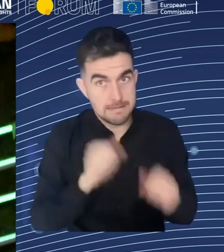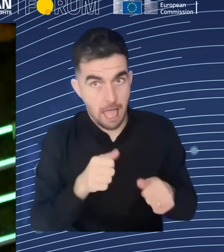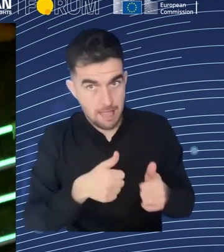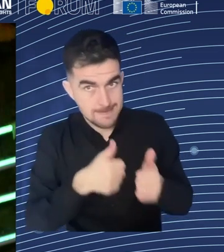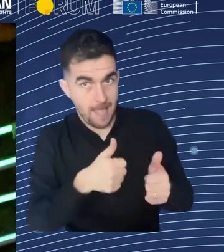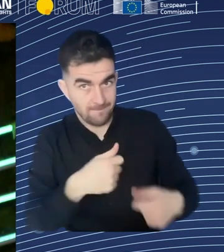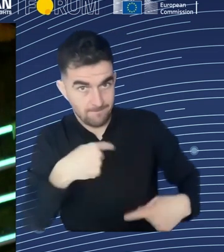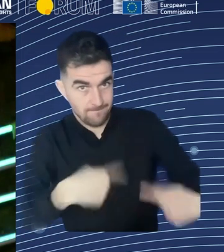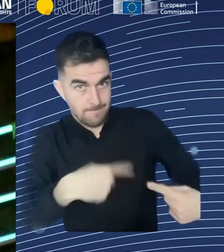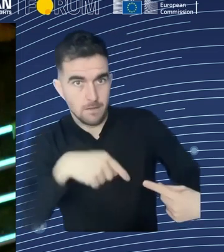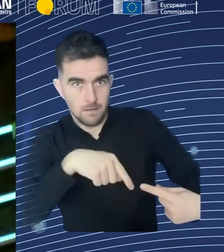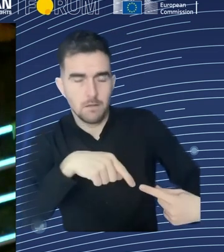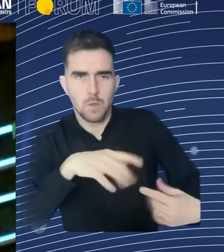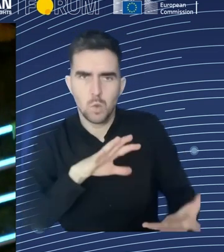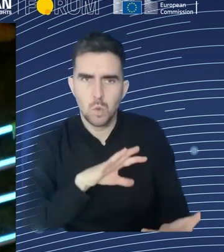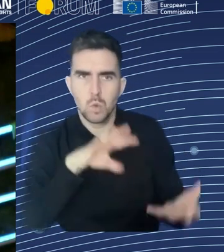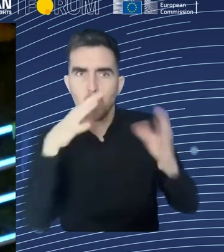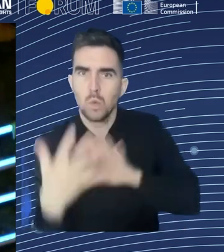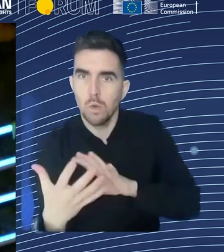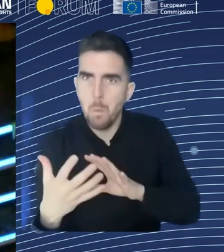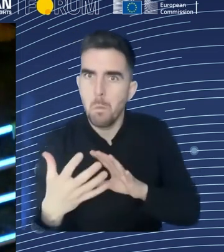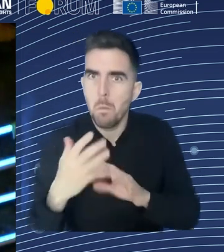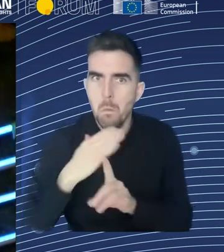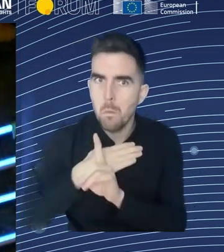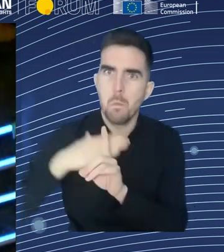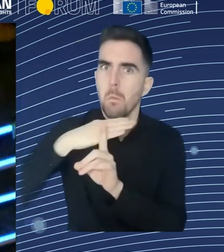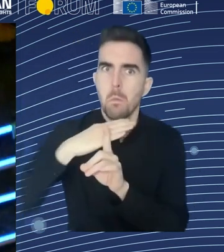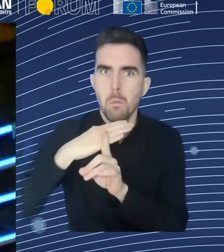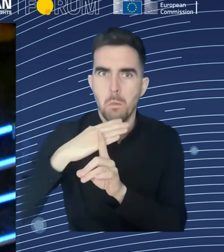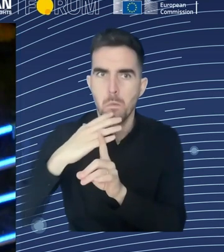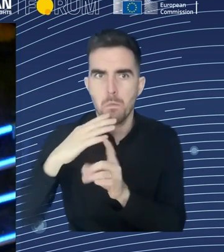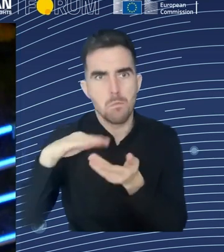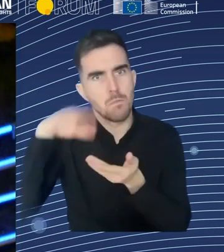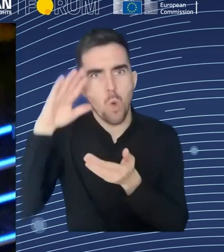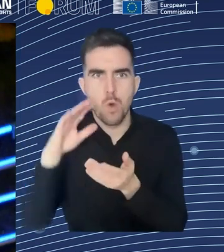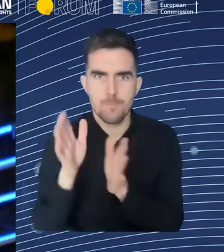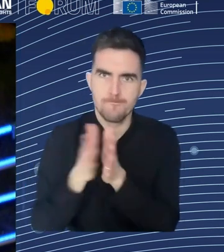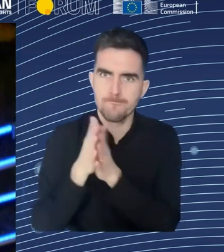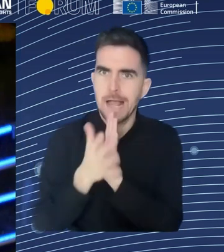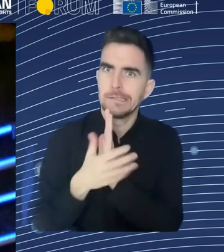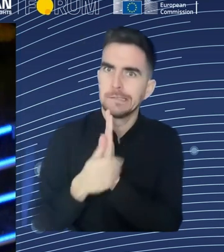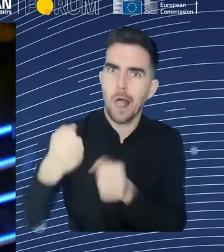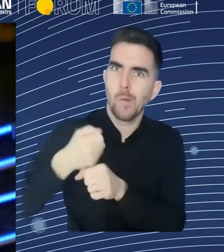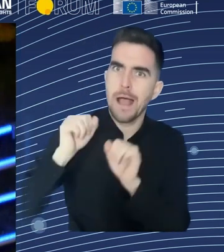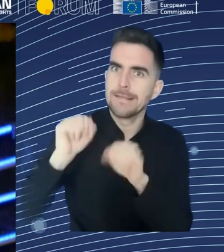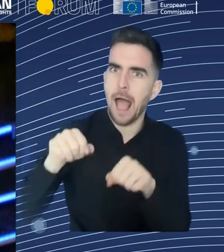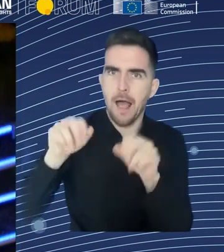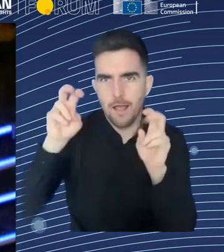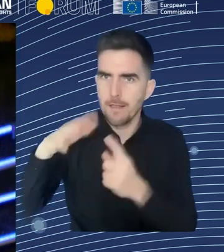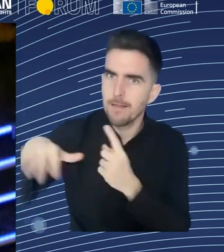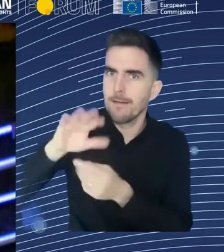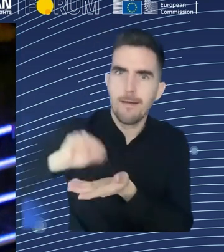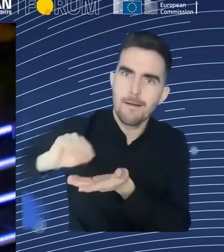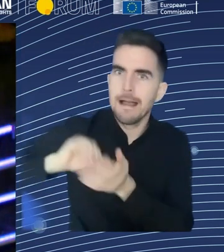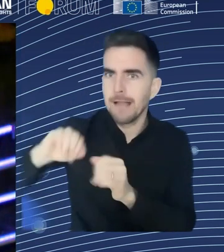that are adopting AI or companies that are experimenting with AI, that it's not just the middle skilled and